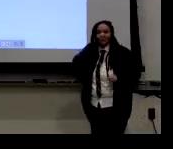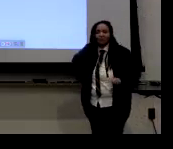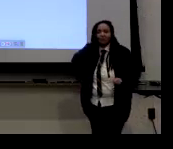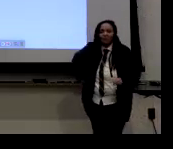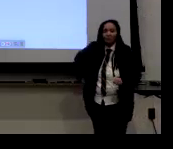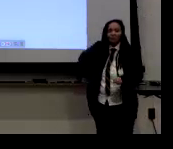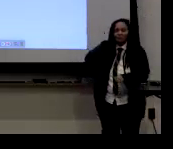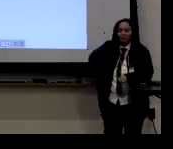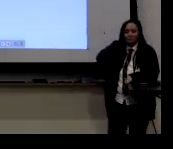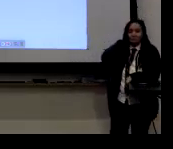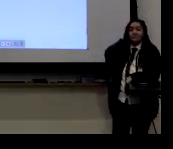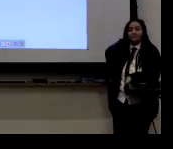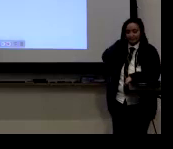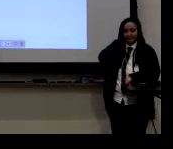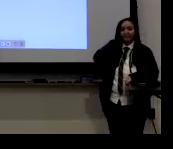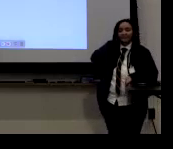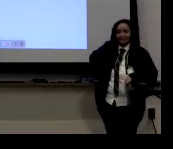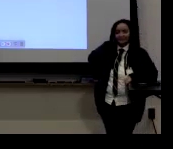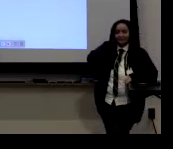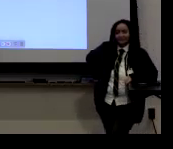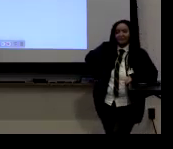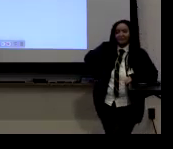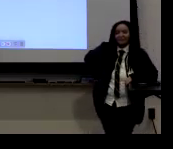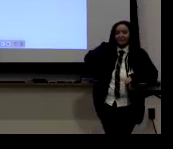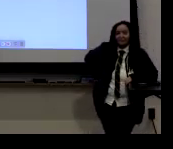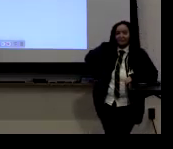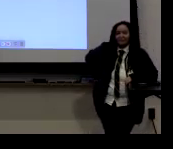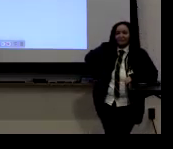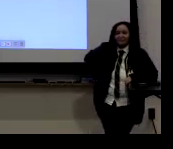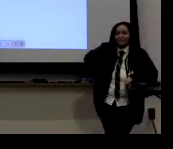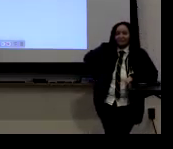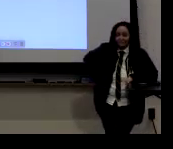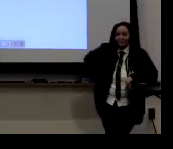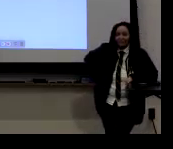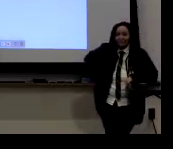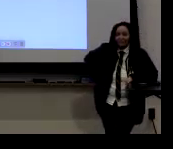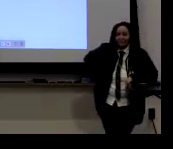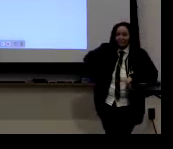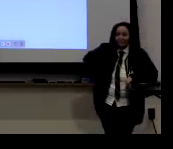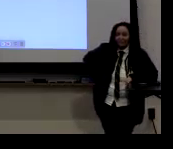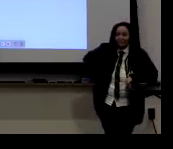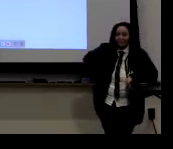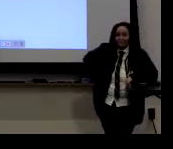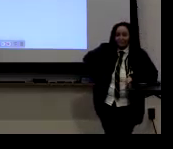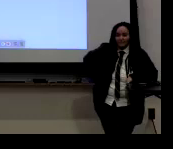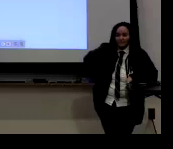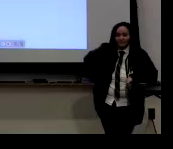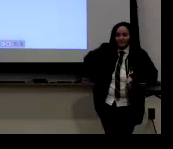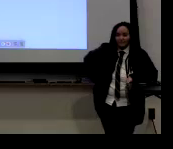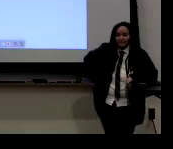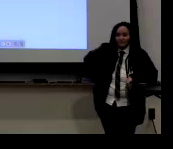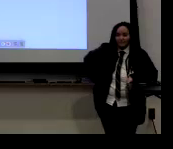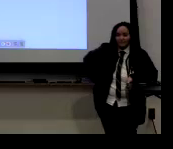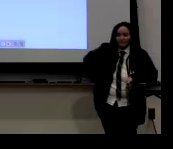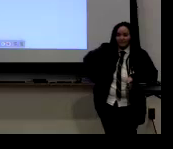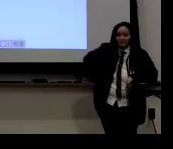a PhD student in our department asks, or she says, wonderful presentation. You mentioned that gender expression has been studied a lot at the